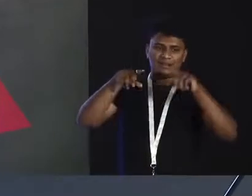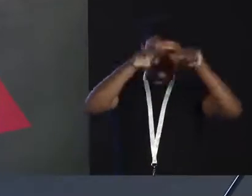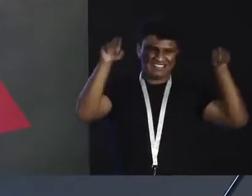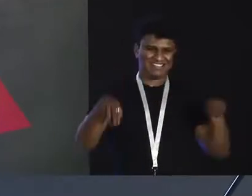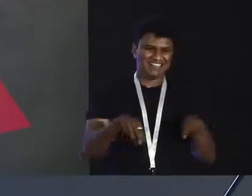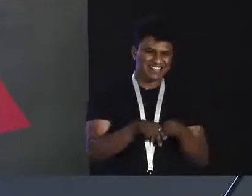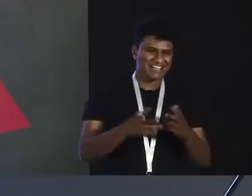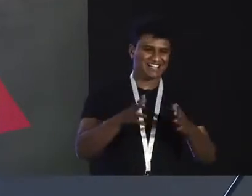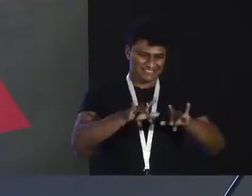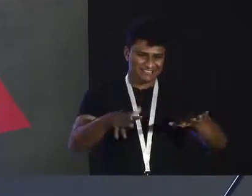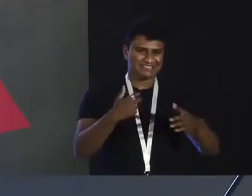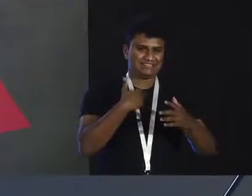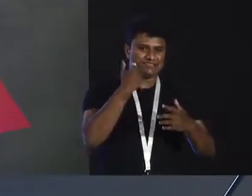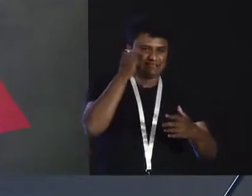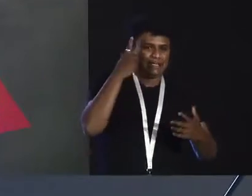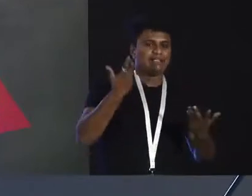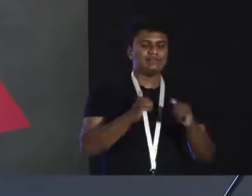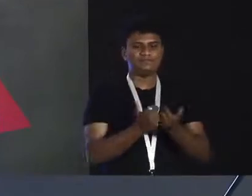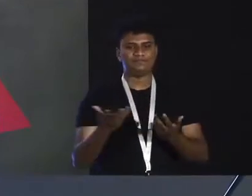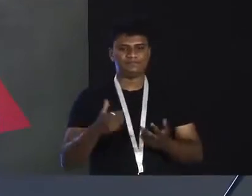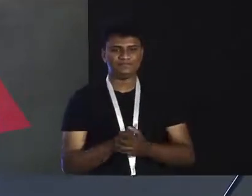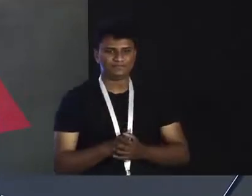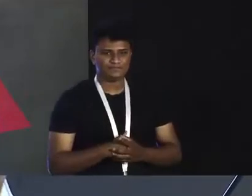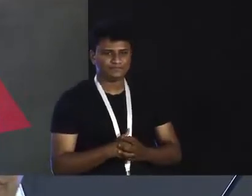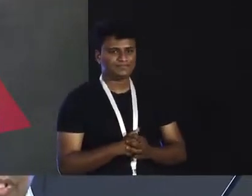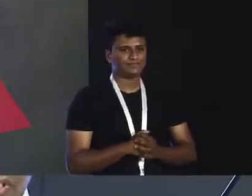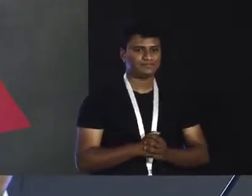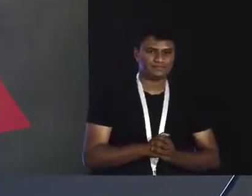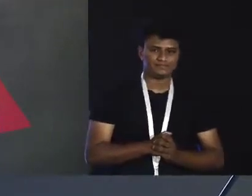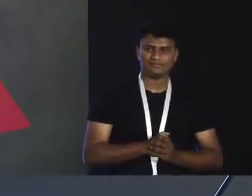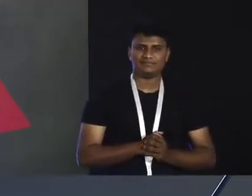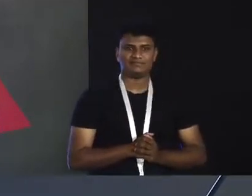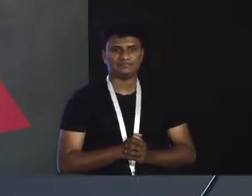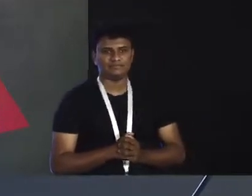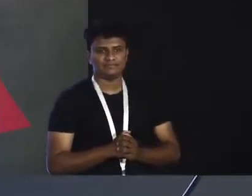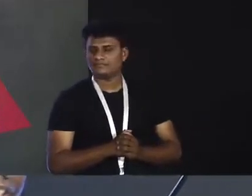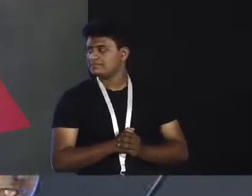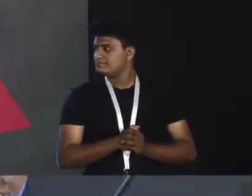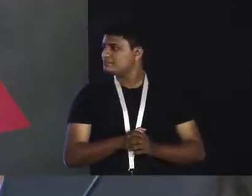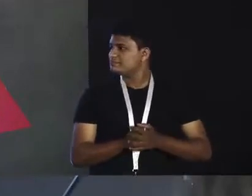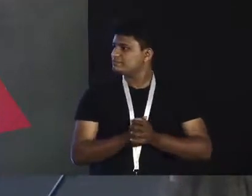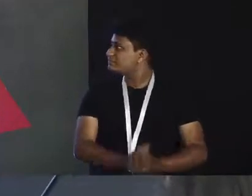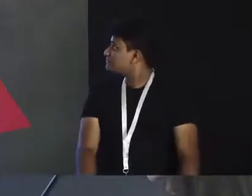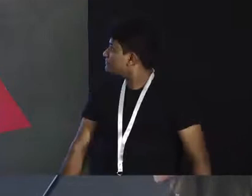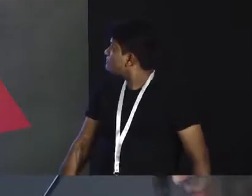and determining how closely spaced elements are so that everyone can see them. Okay. Another slide change?